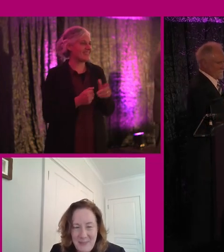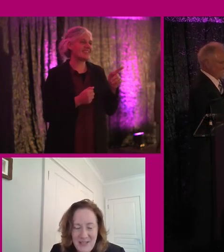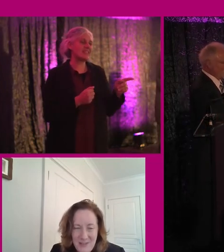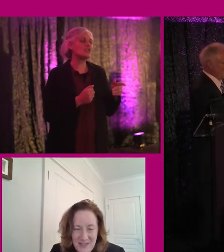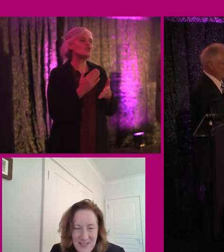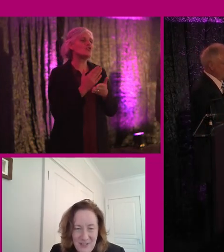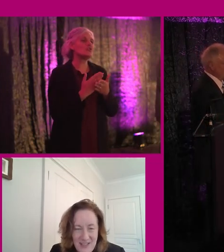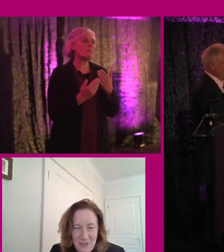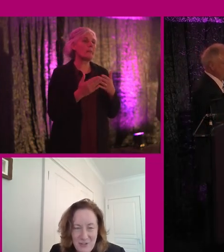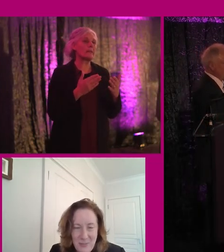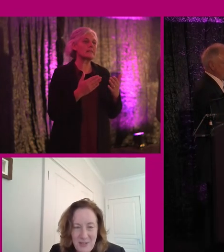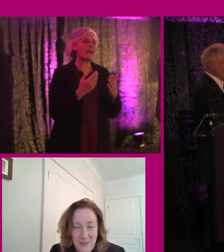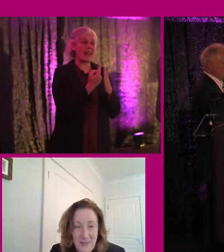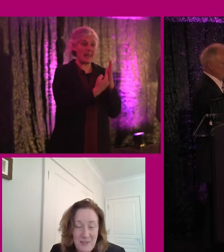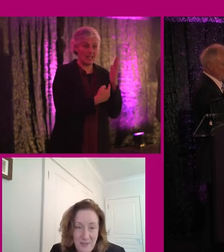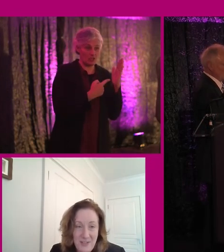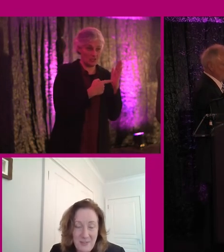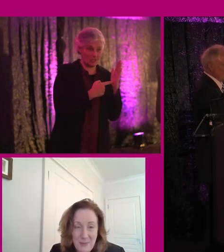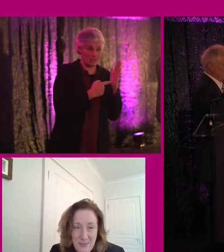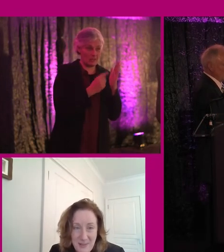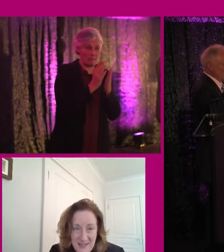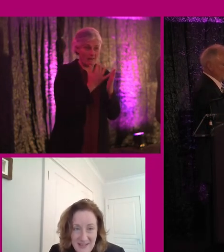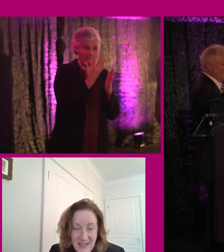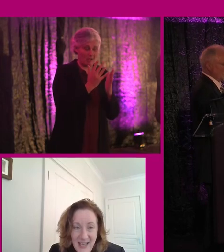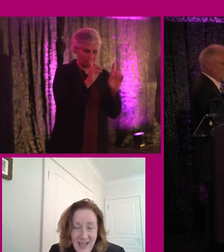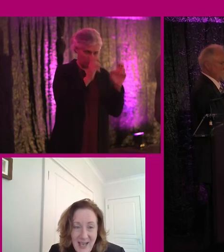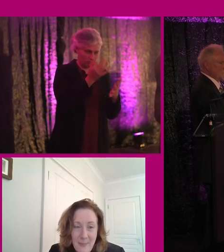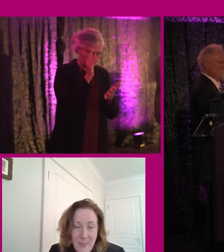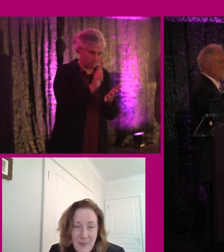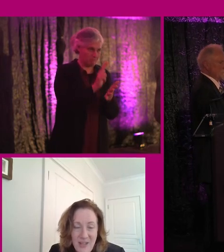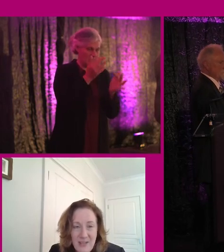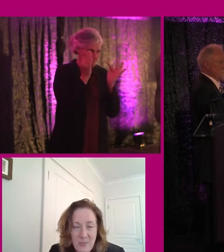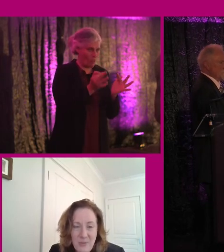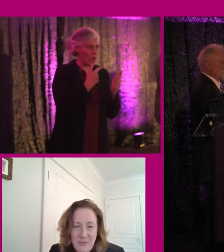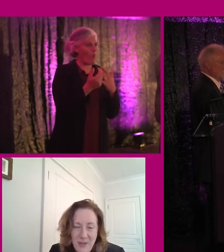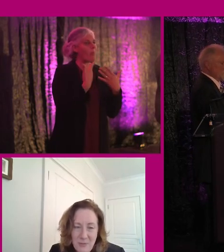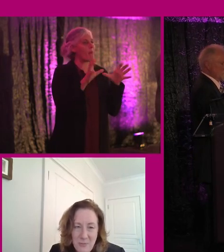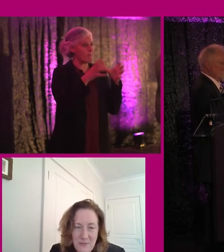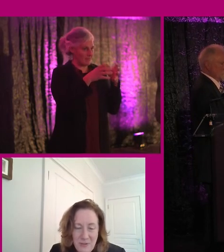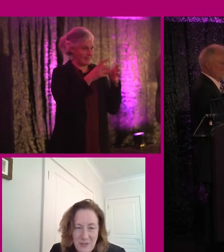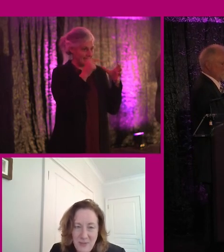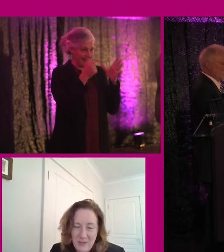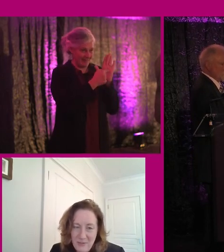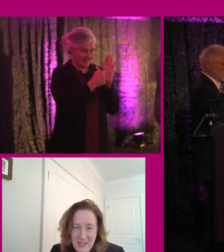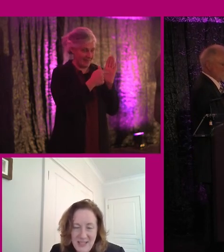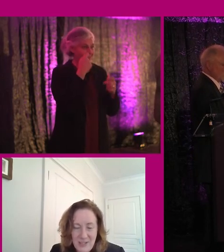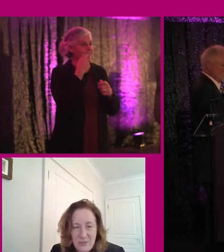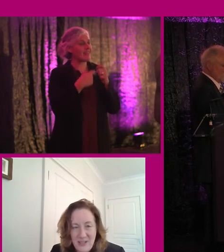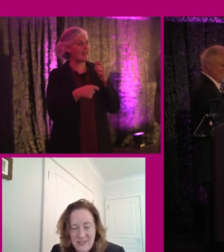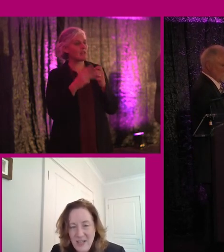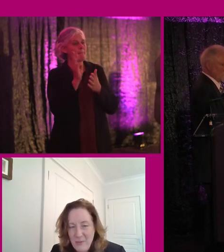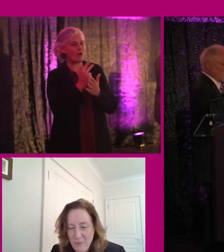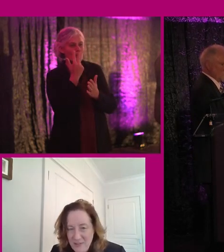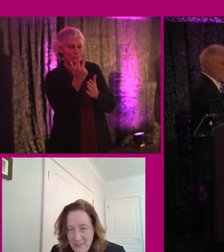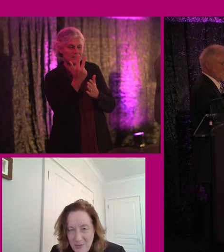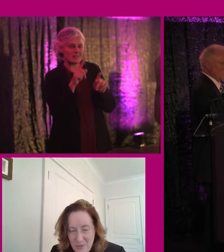something, I mean, there is legislation under part five that defines a public body. But then when we have found, we looked at part three and